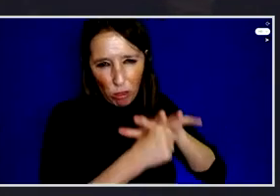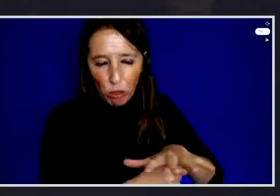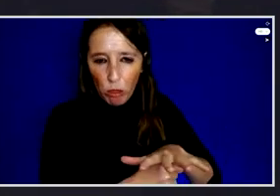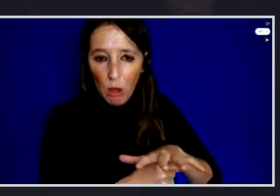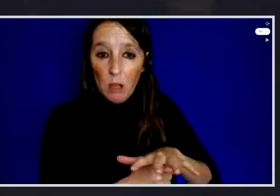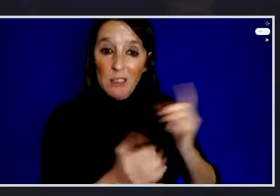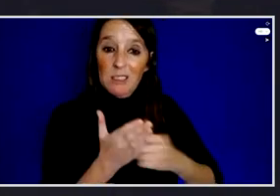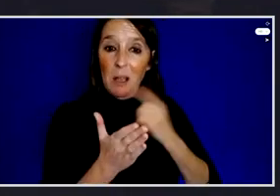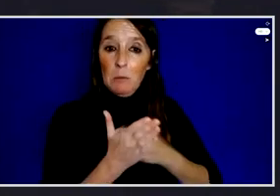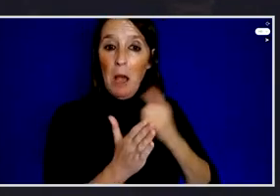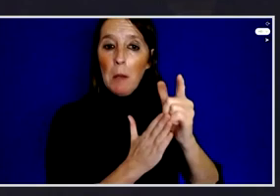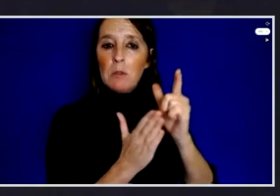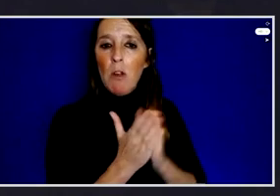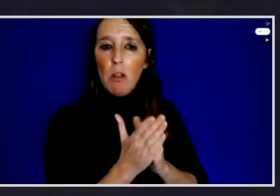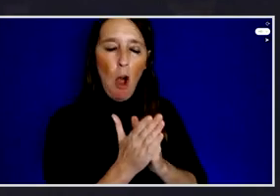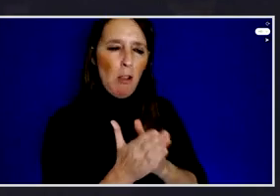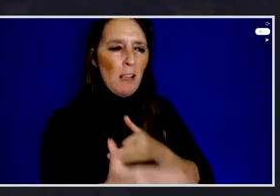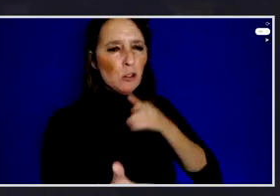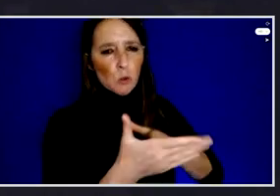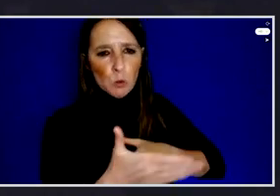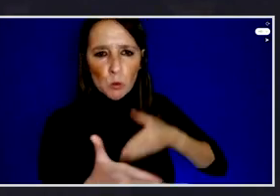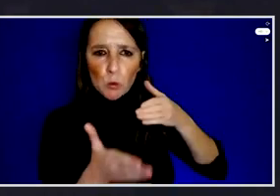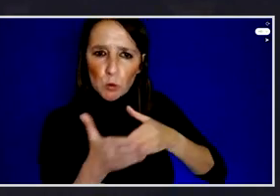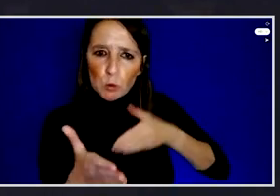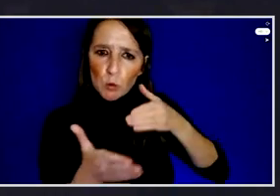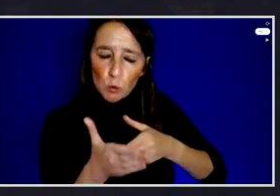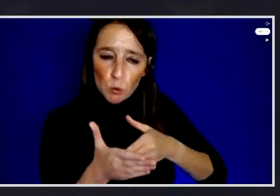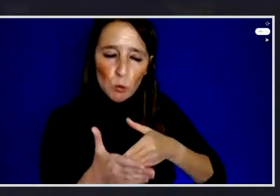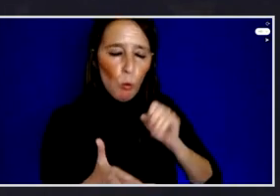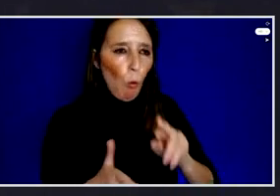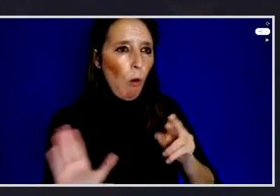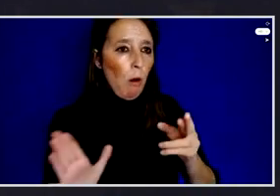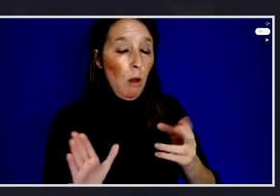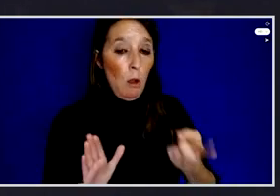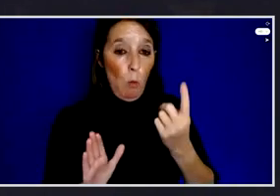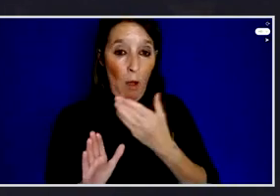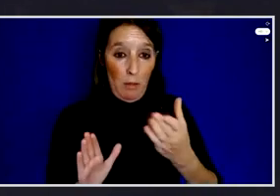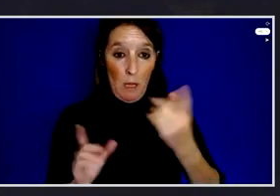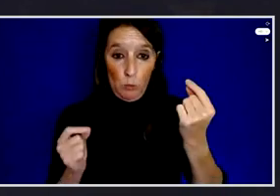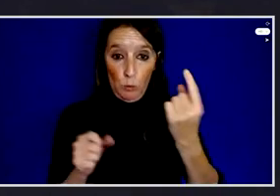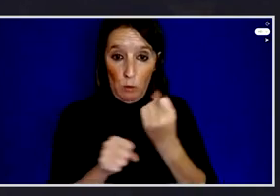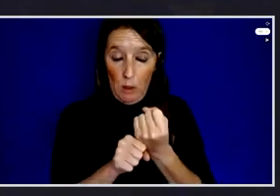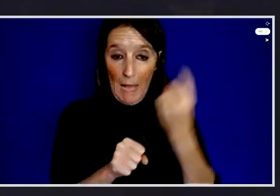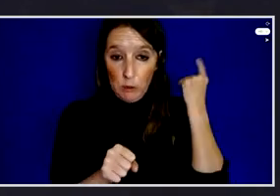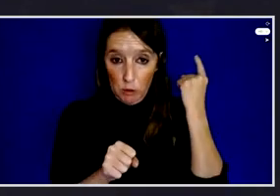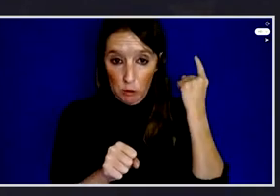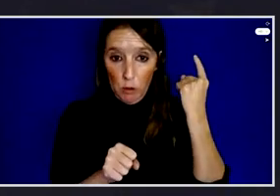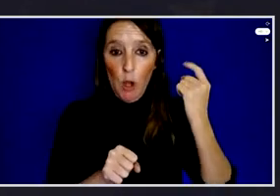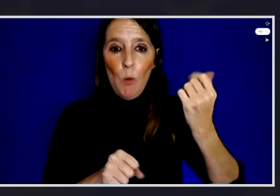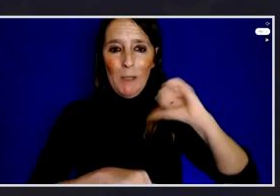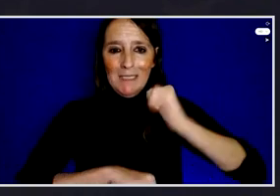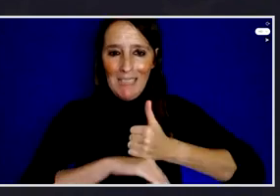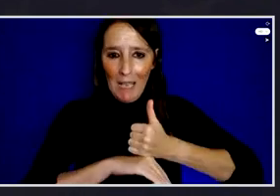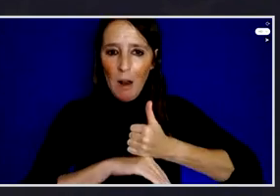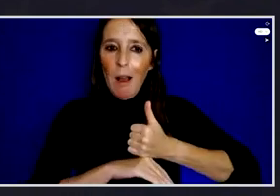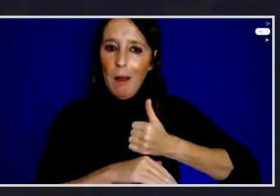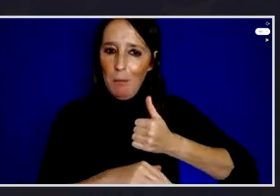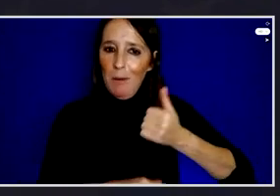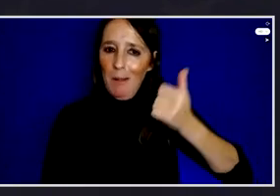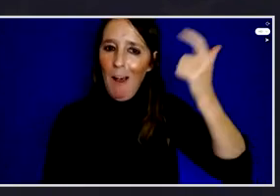with lawsuits of one kind or another. One of the things that we did last year was to establish a fund that allows